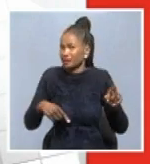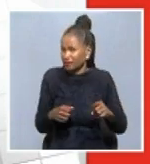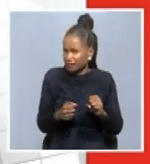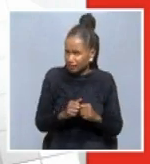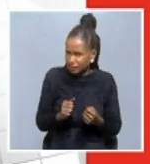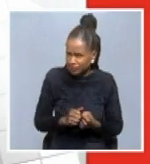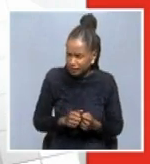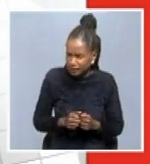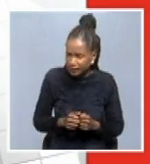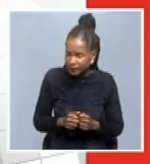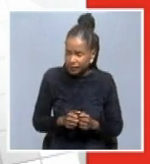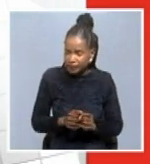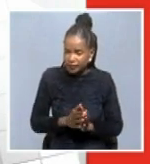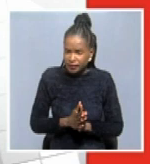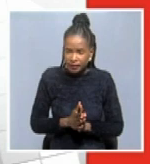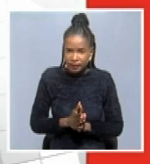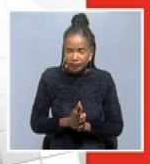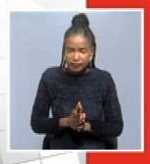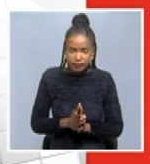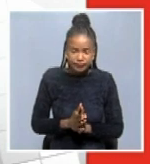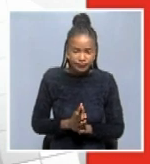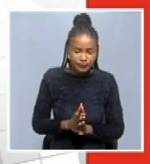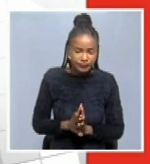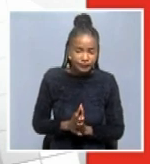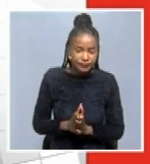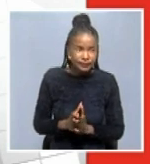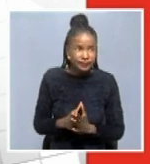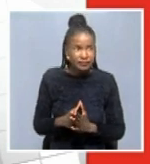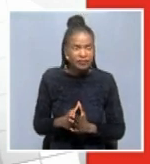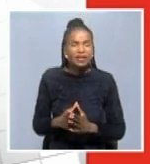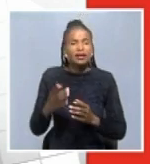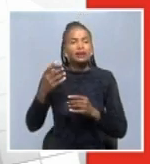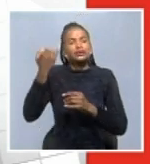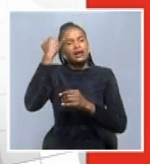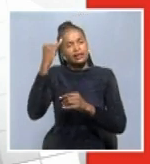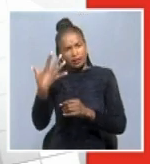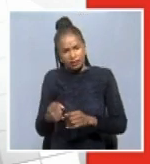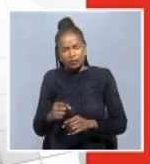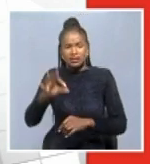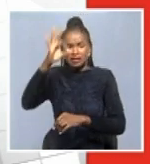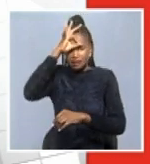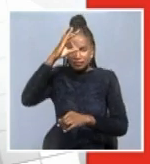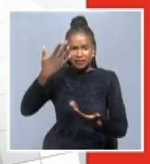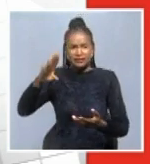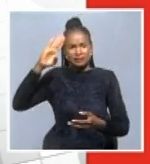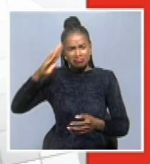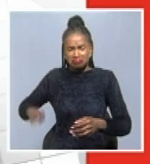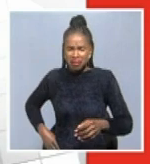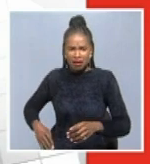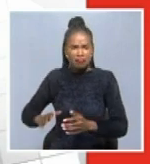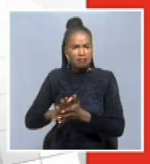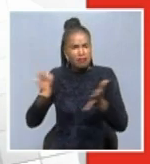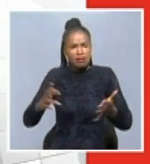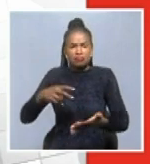we intensify the patrols, but we just need to